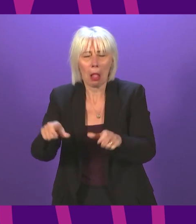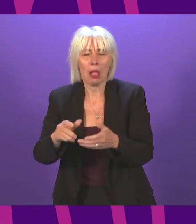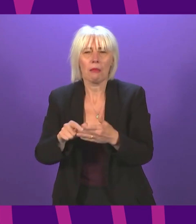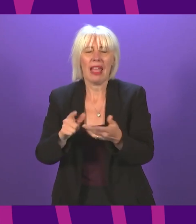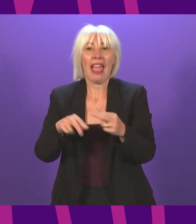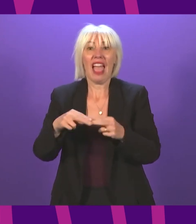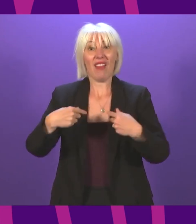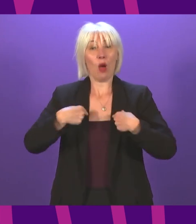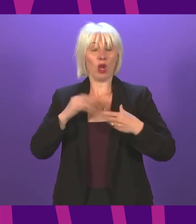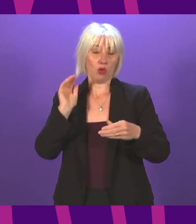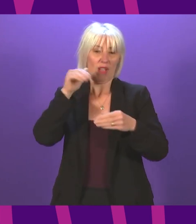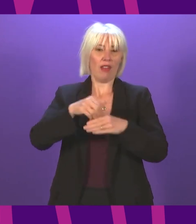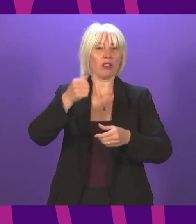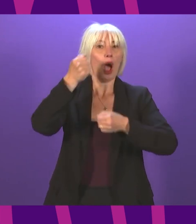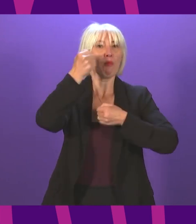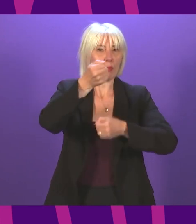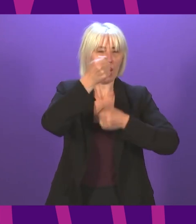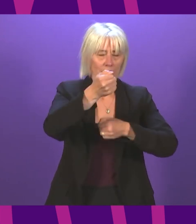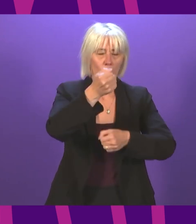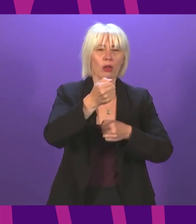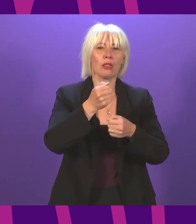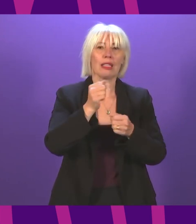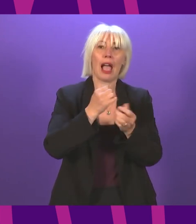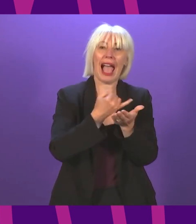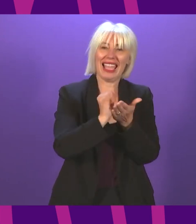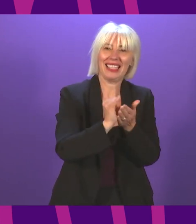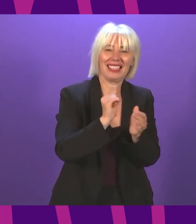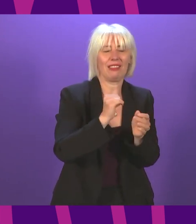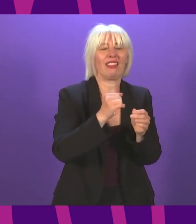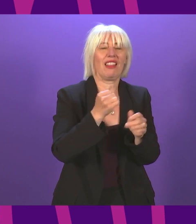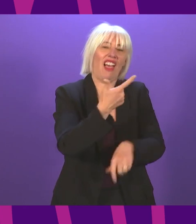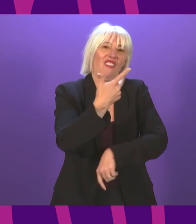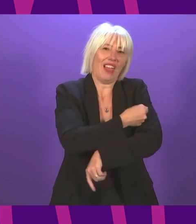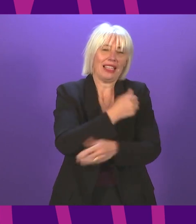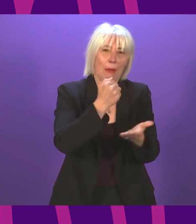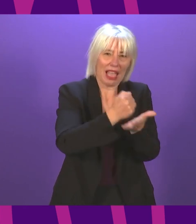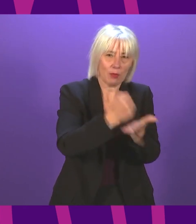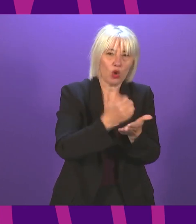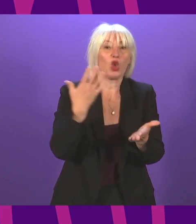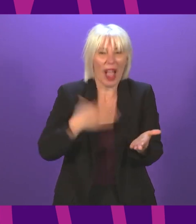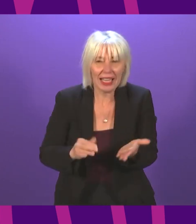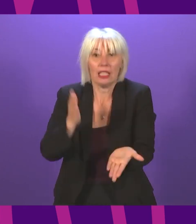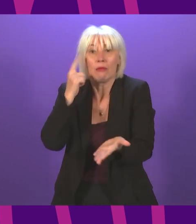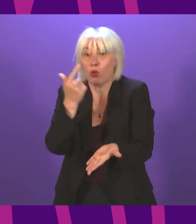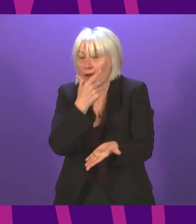mass protest against vaccine passports? But above all, for the first time, Scots will have to provide private medical